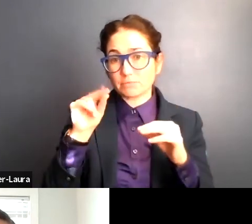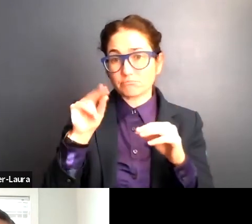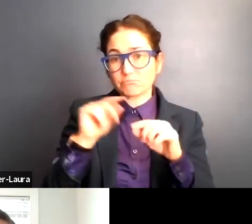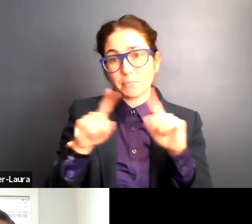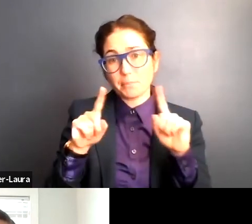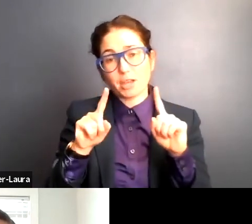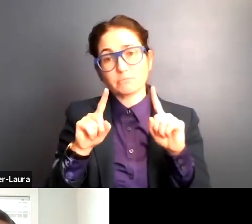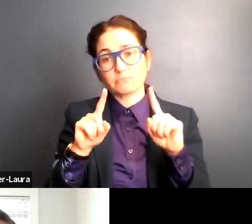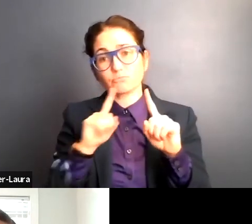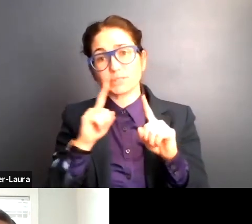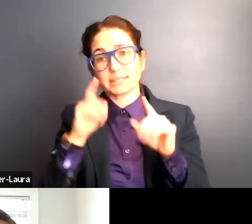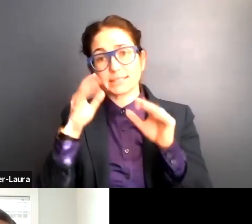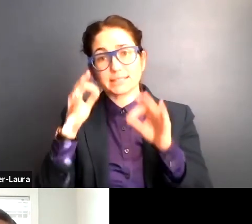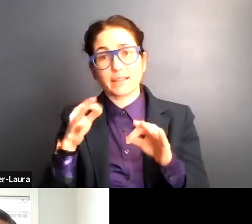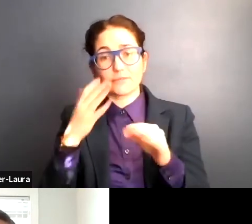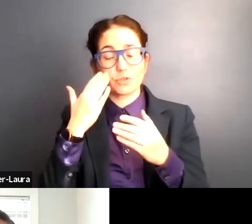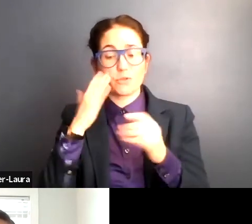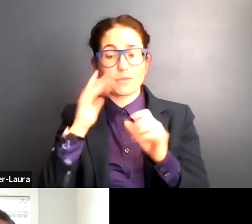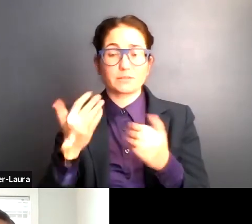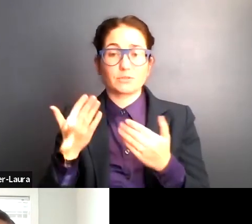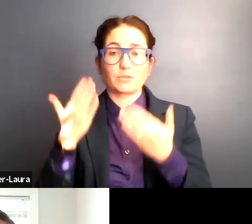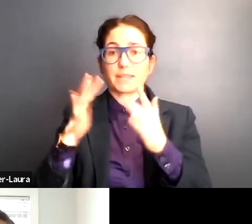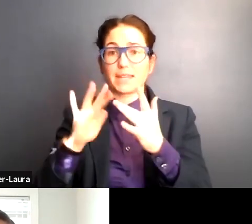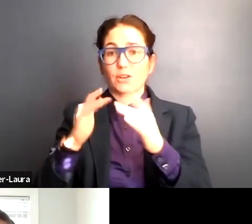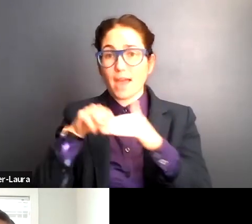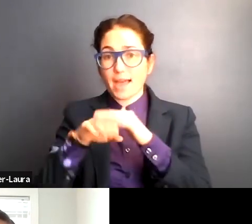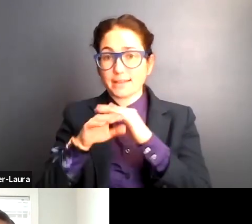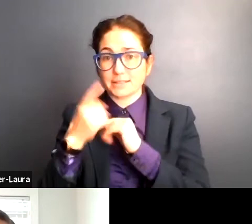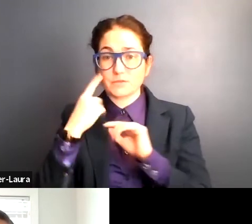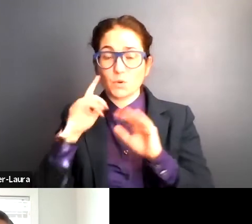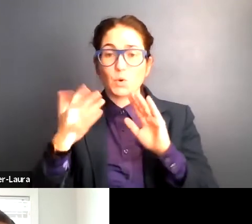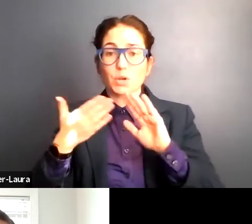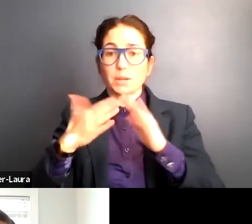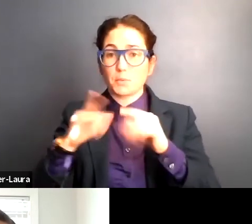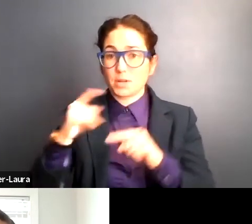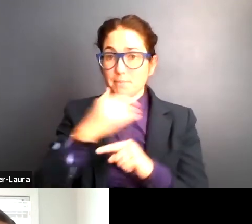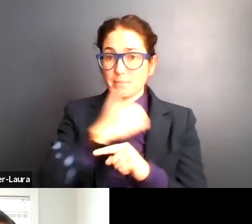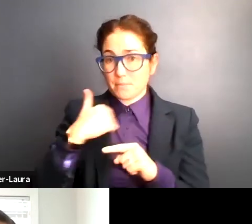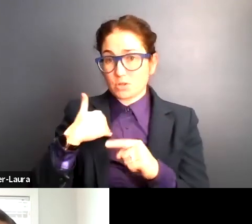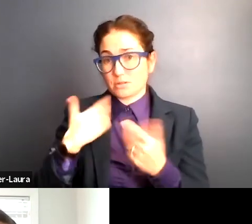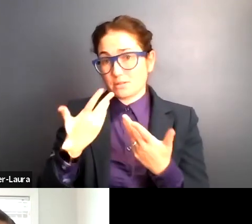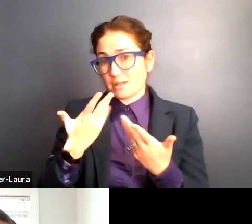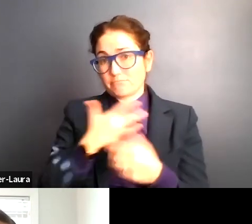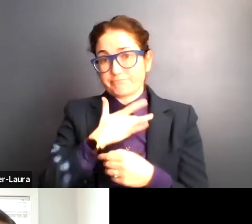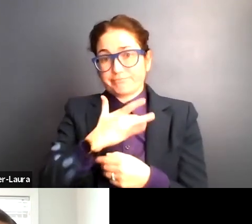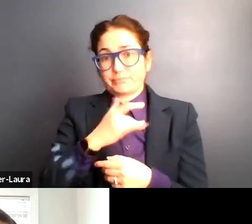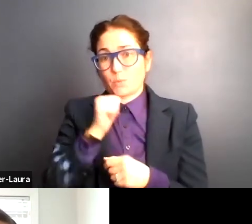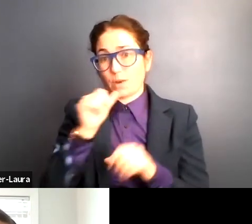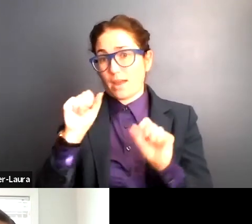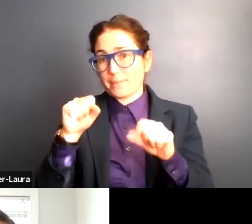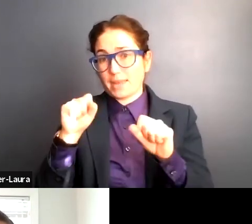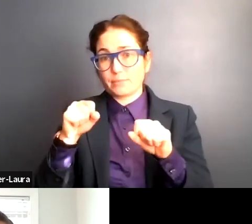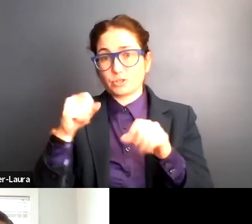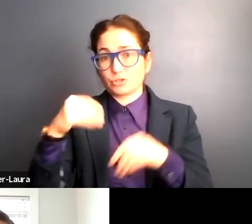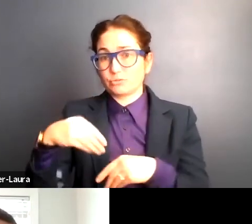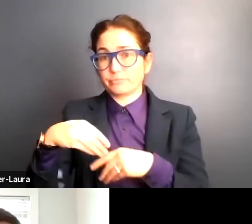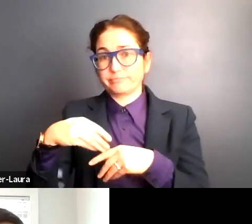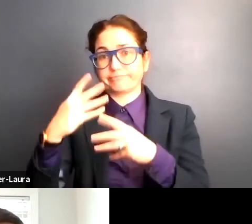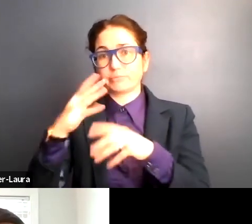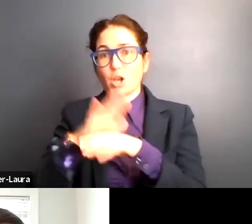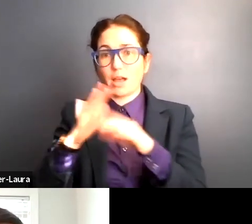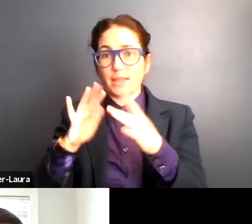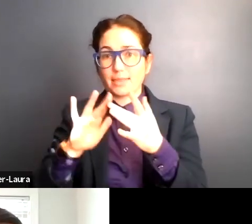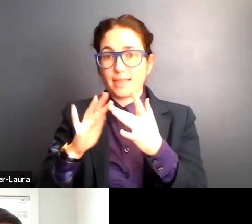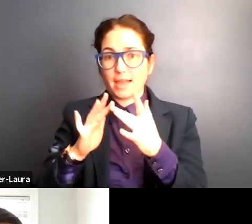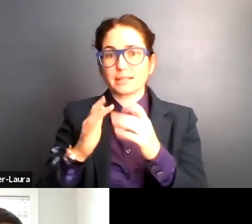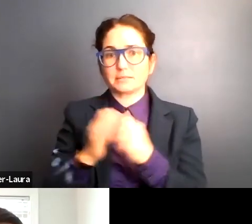offered internet access to community members that otherwise wouldn't have been able to get online. And I think